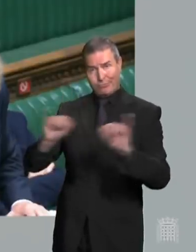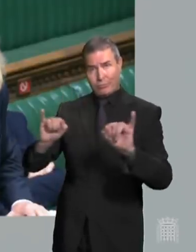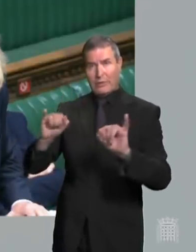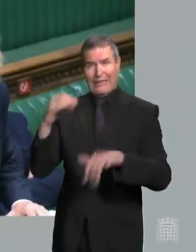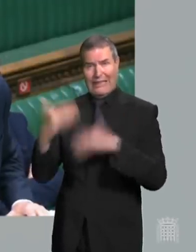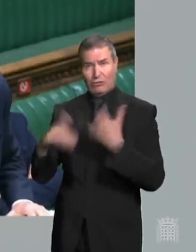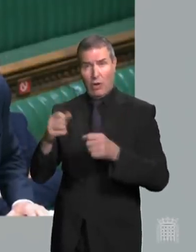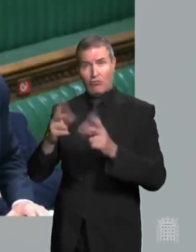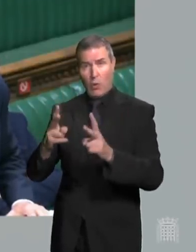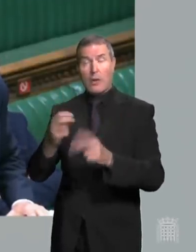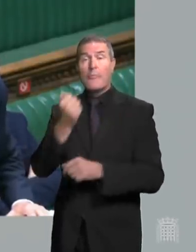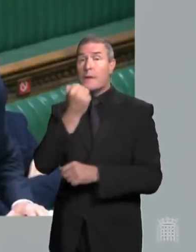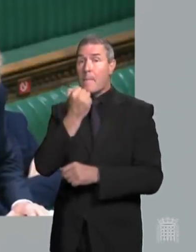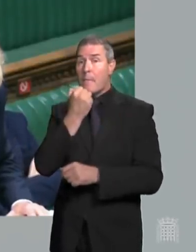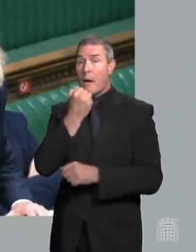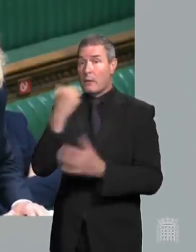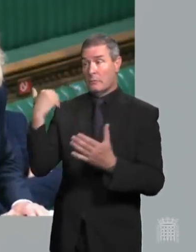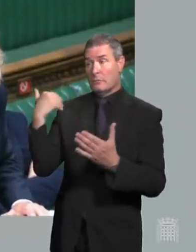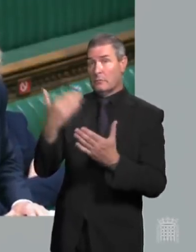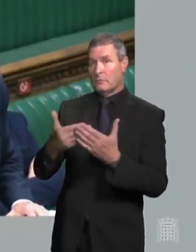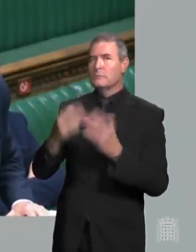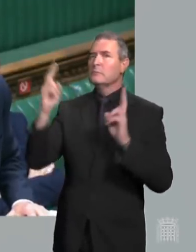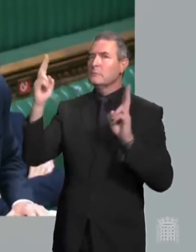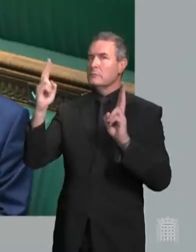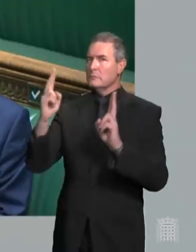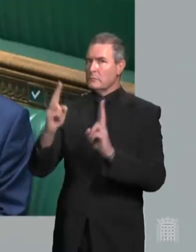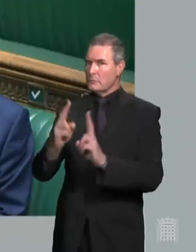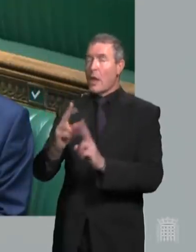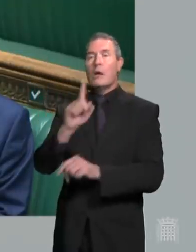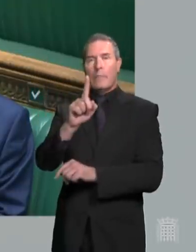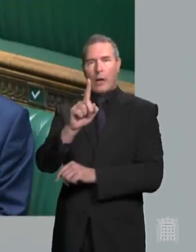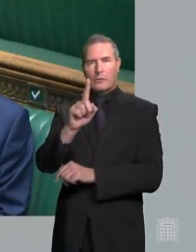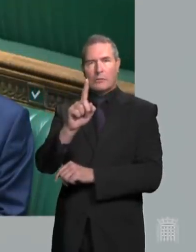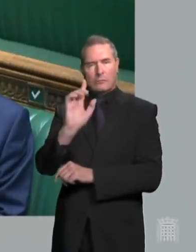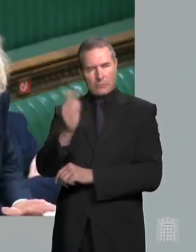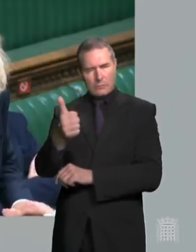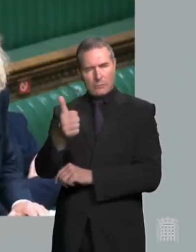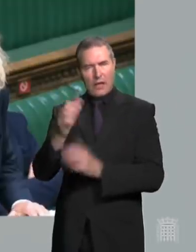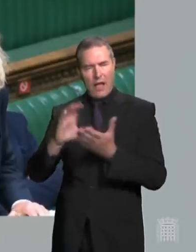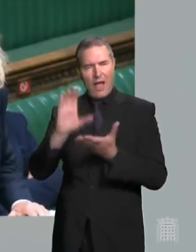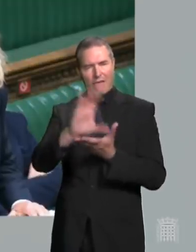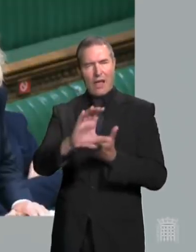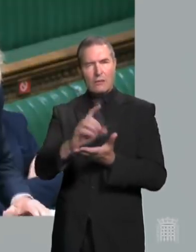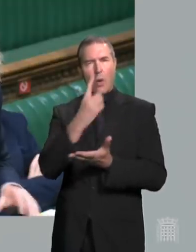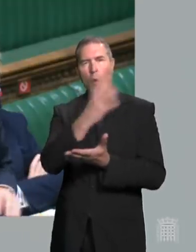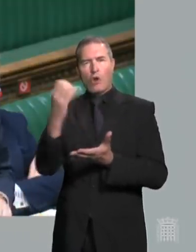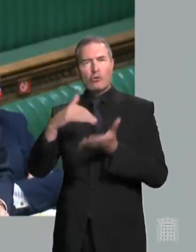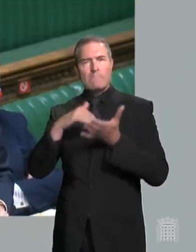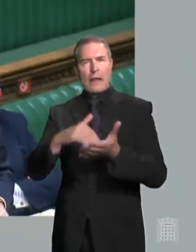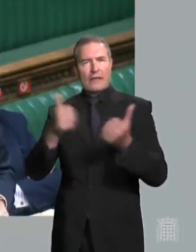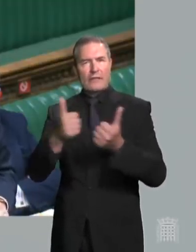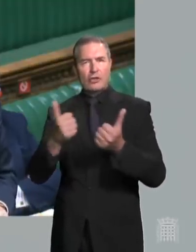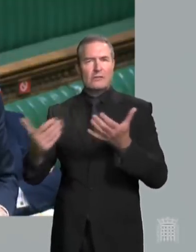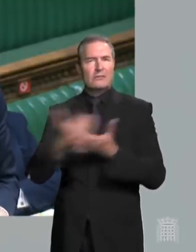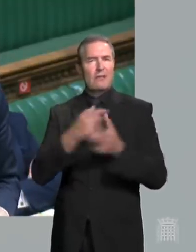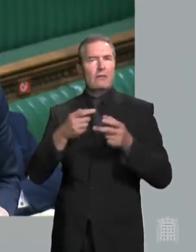on the roads has been coming down over a long period of time it is vital that we invest in this we put another £100 million through the Safer Roads